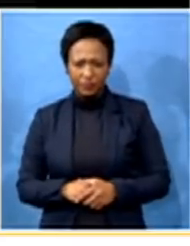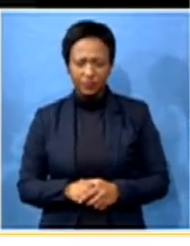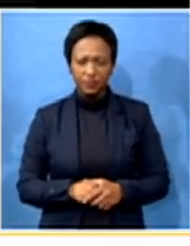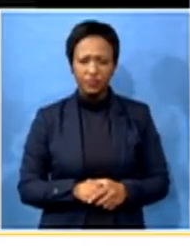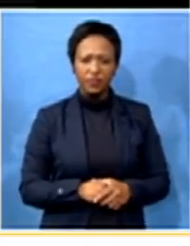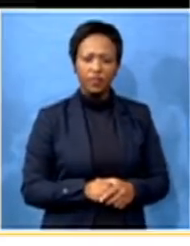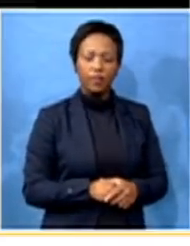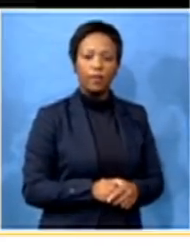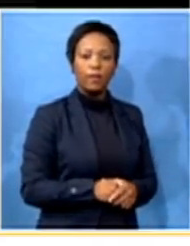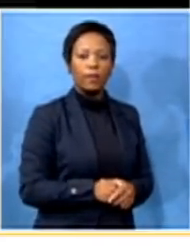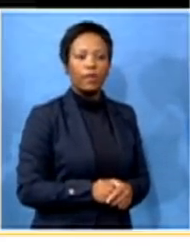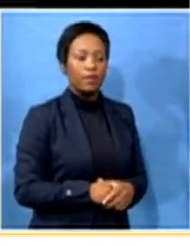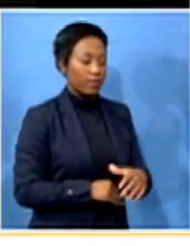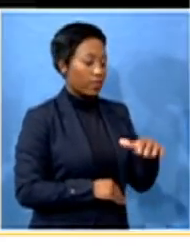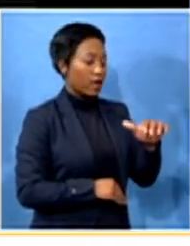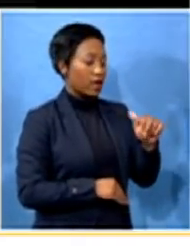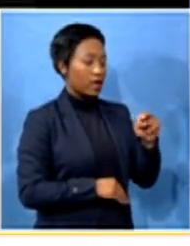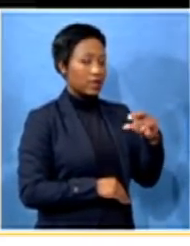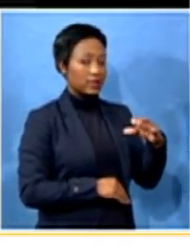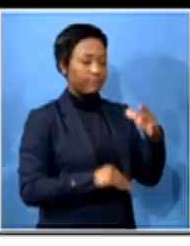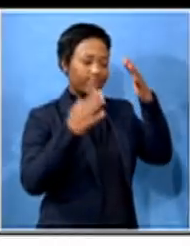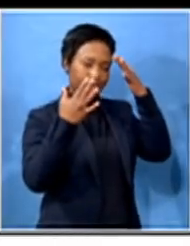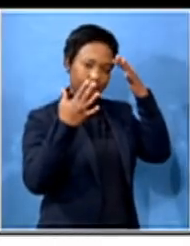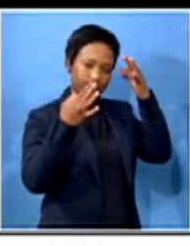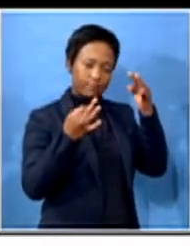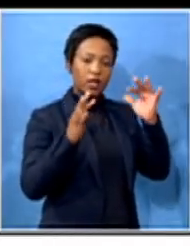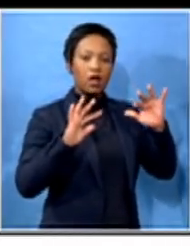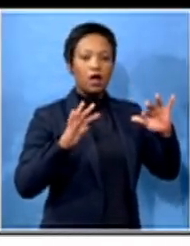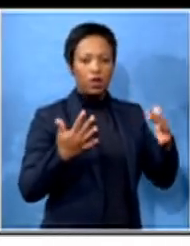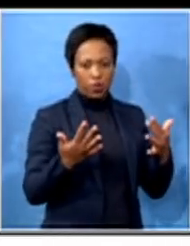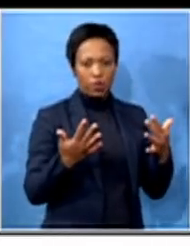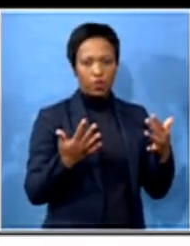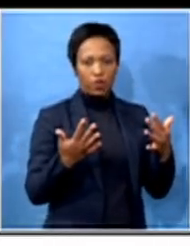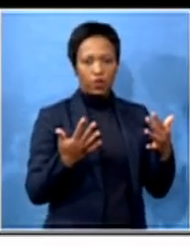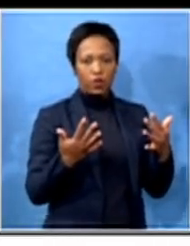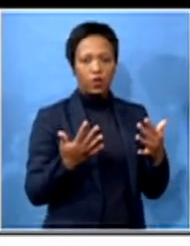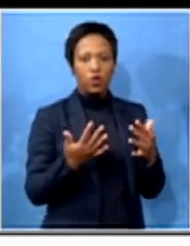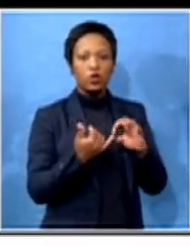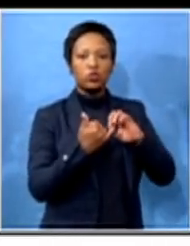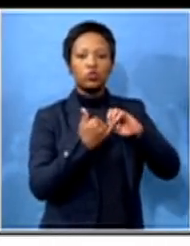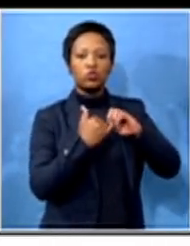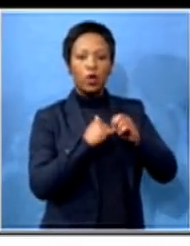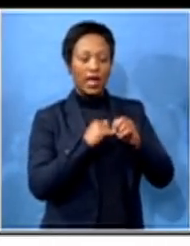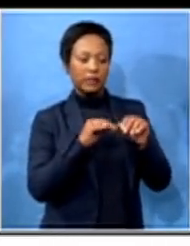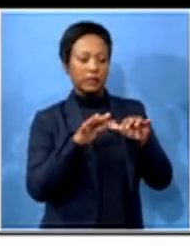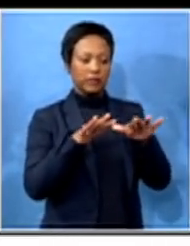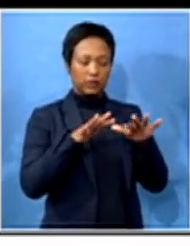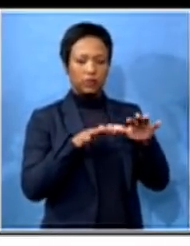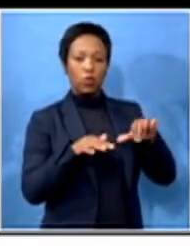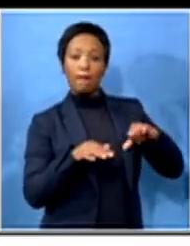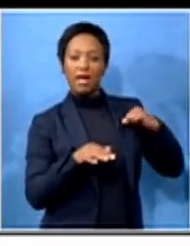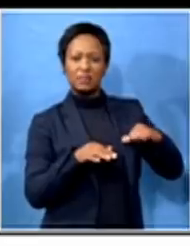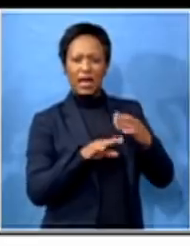The ANC took this decision in an effort of stabilizing the municipality in Etteguini.